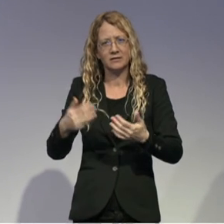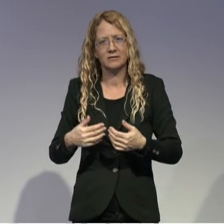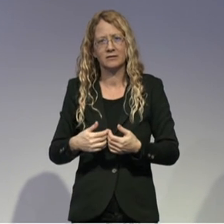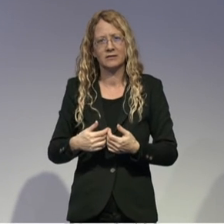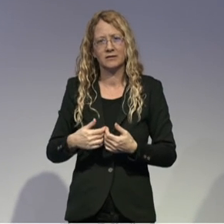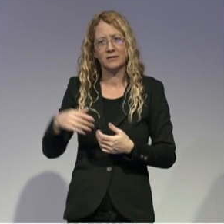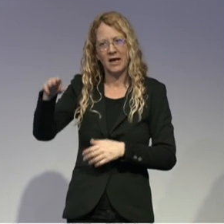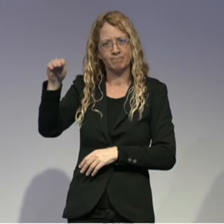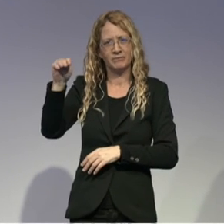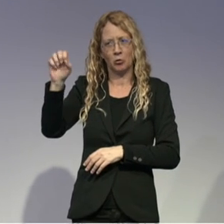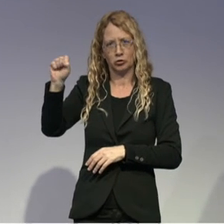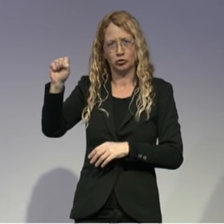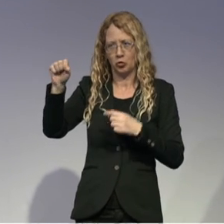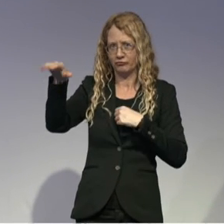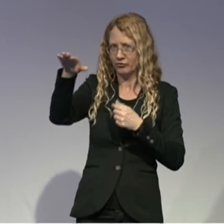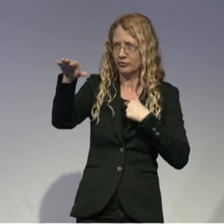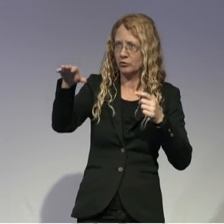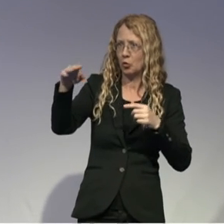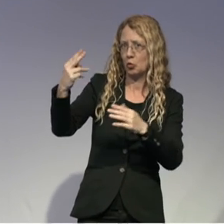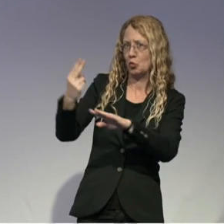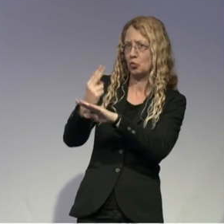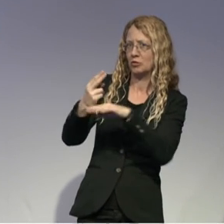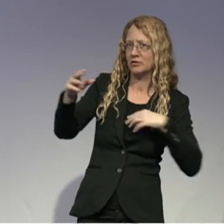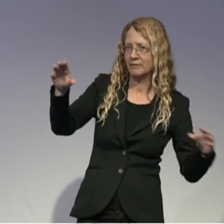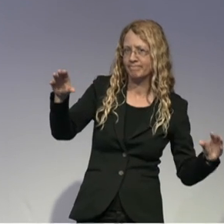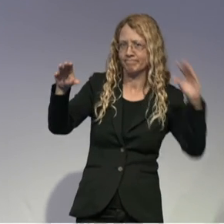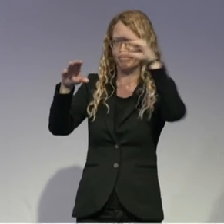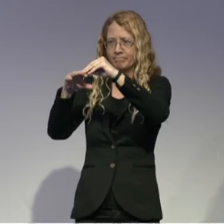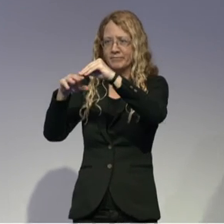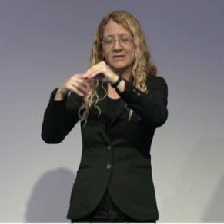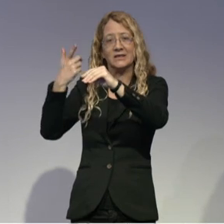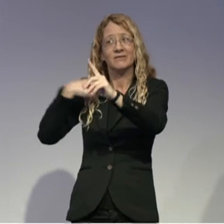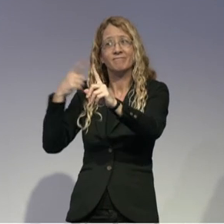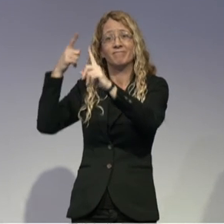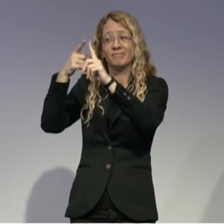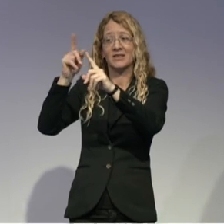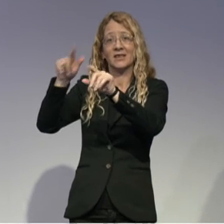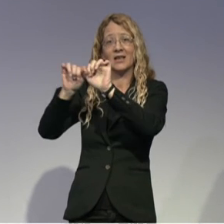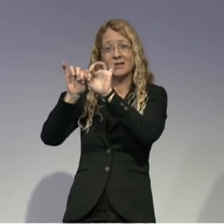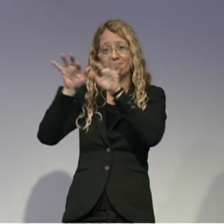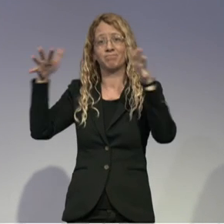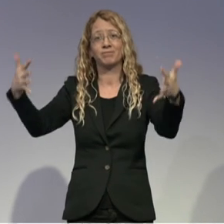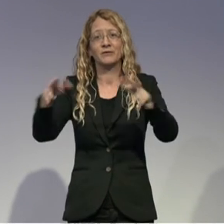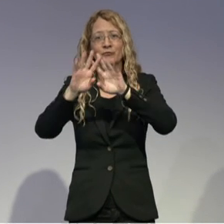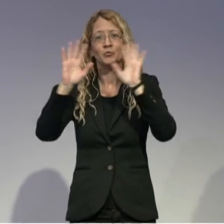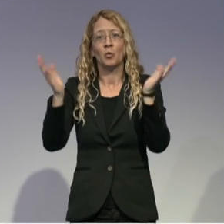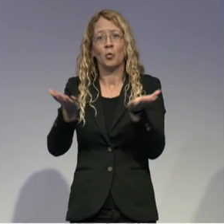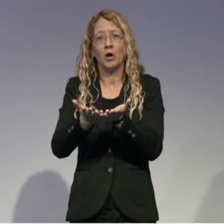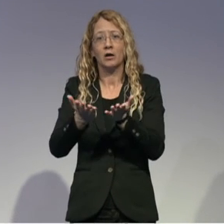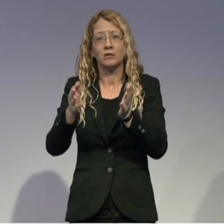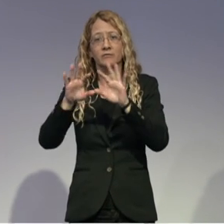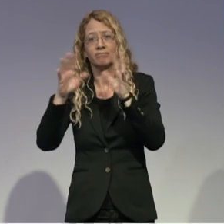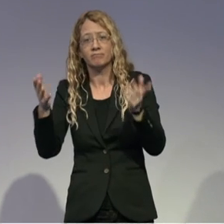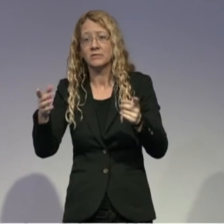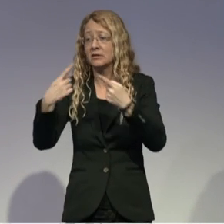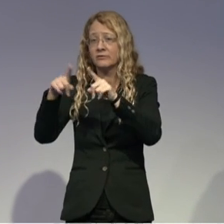But overall, we were thinking about a global approach. So also in terms of languages, in terms of availability, this is